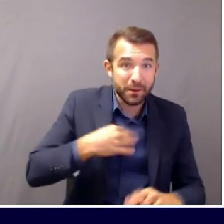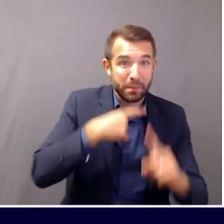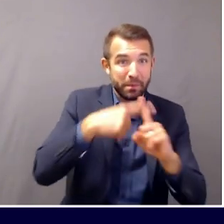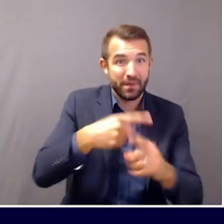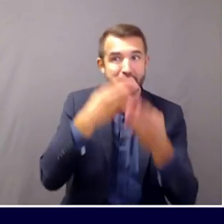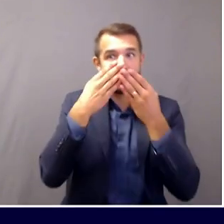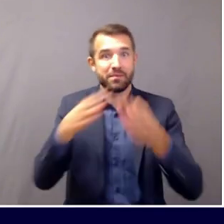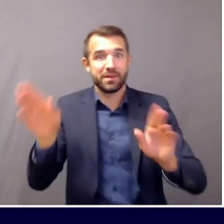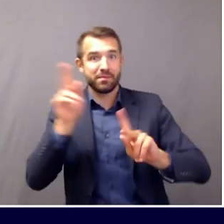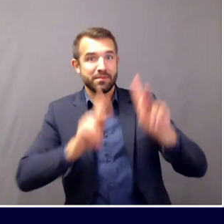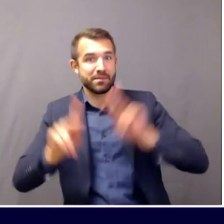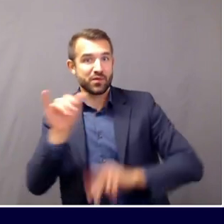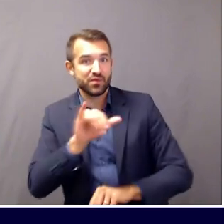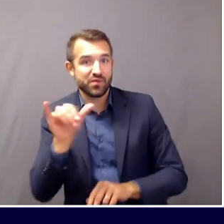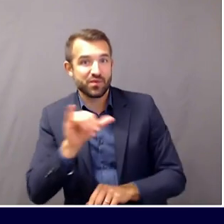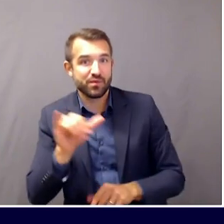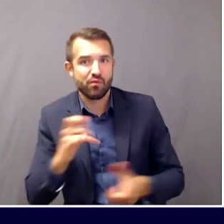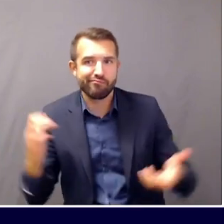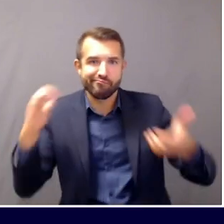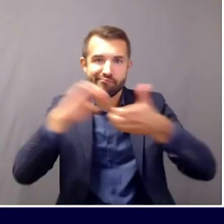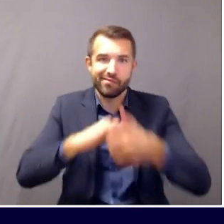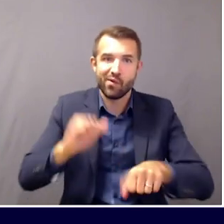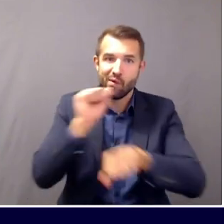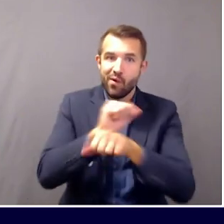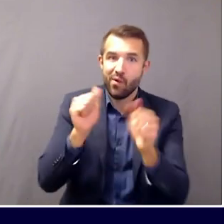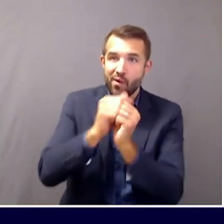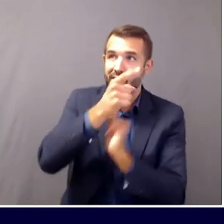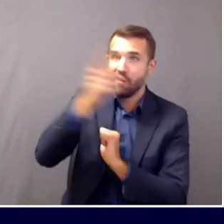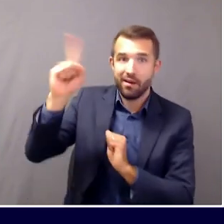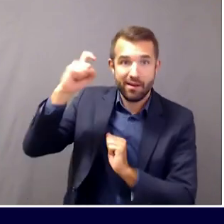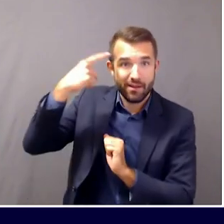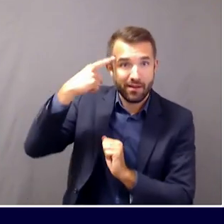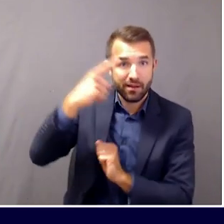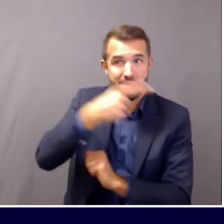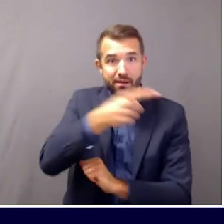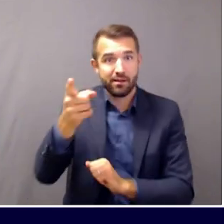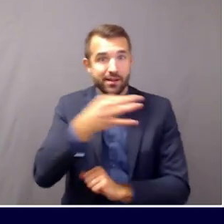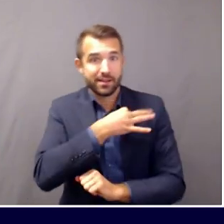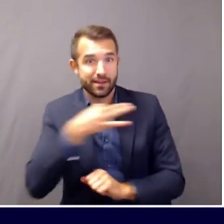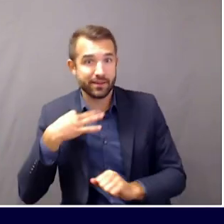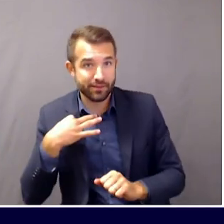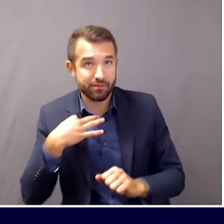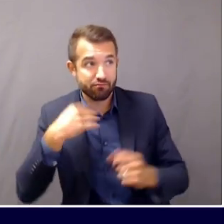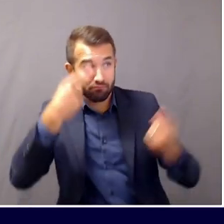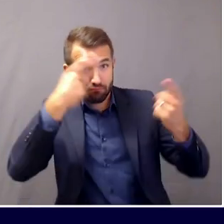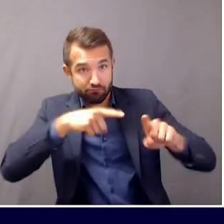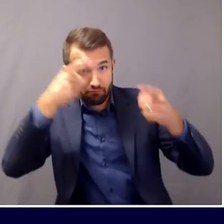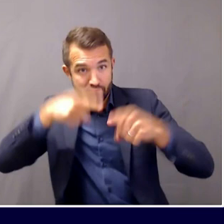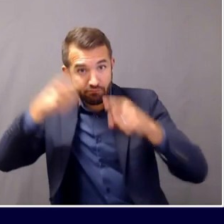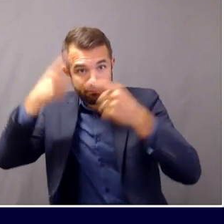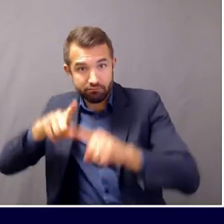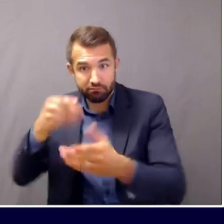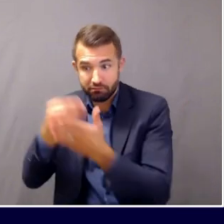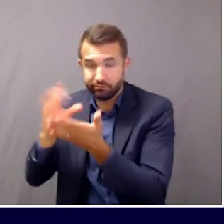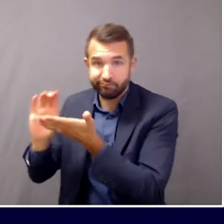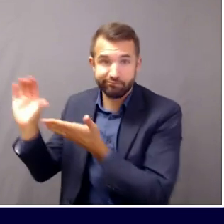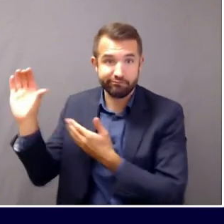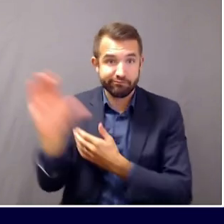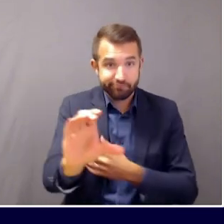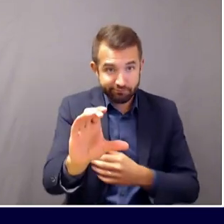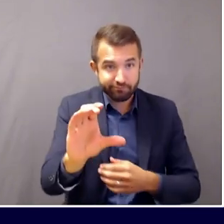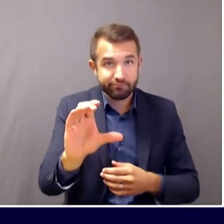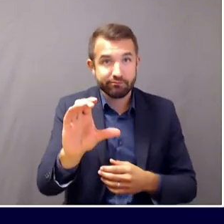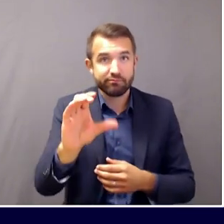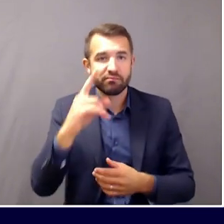creation of this program. Each grant varies in size and scope. For example, Sanford is hiring two